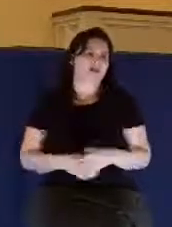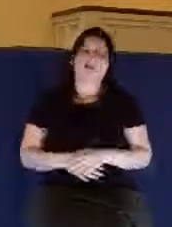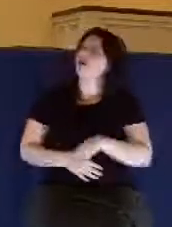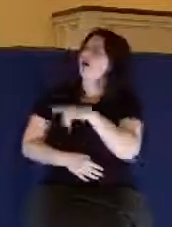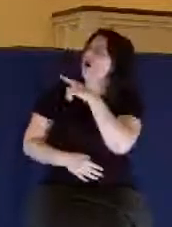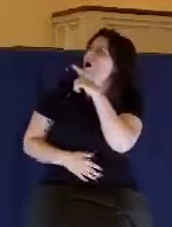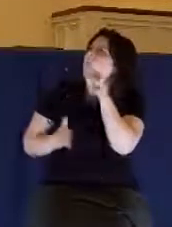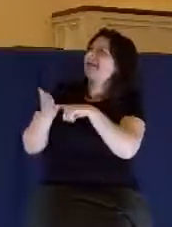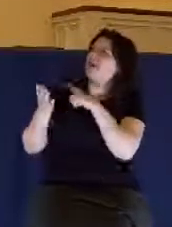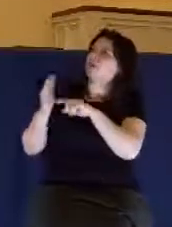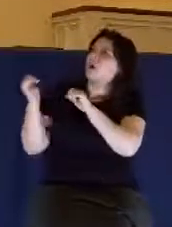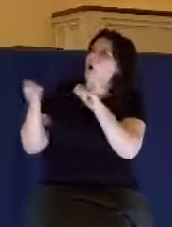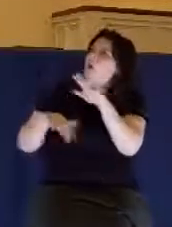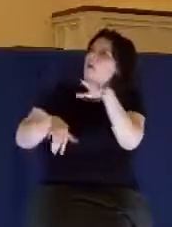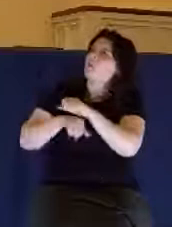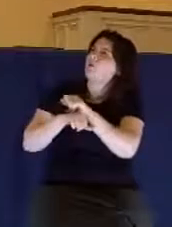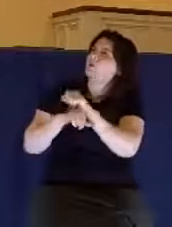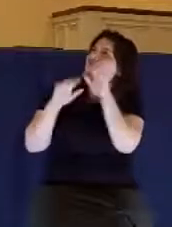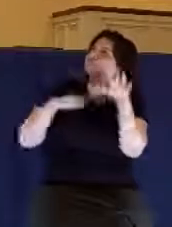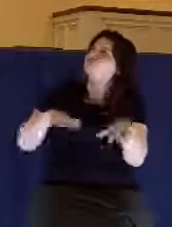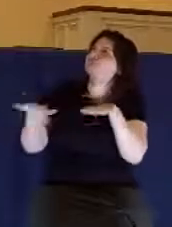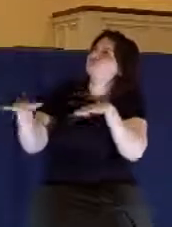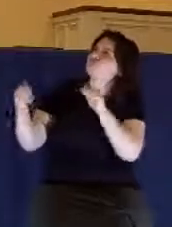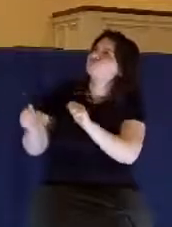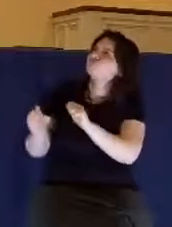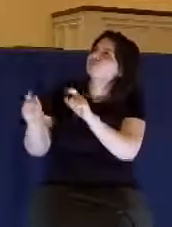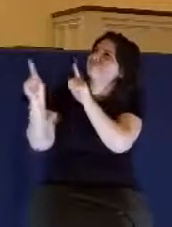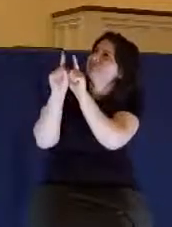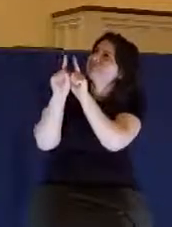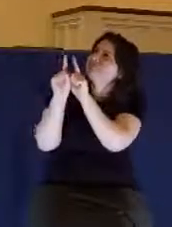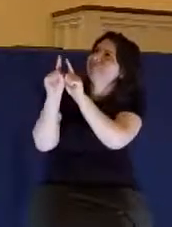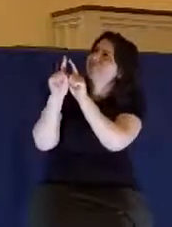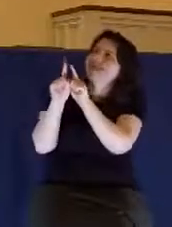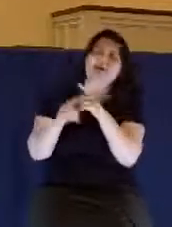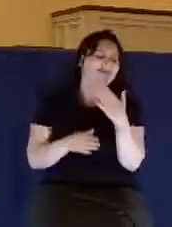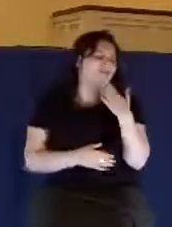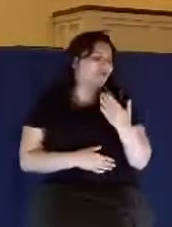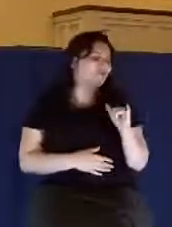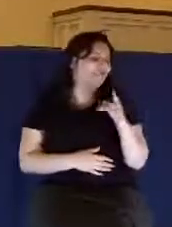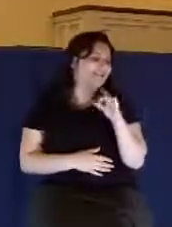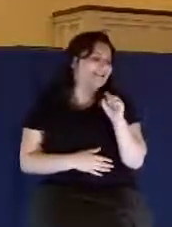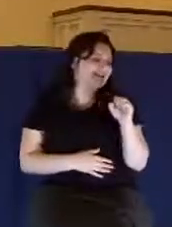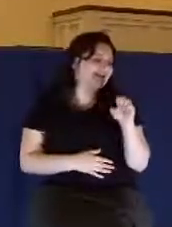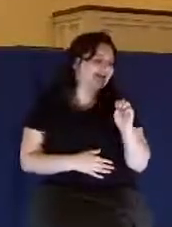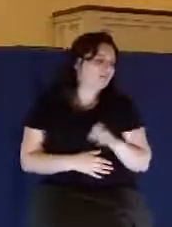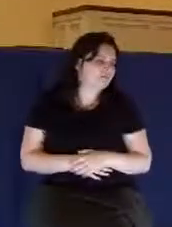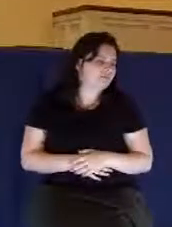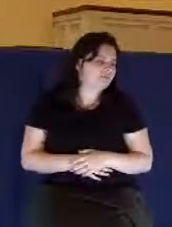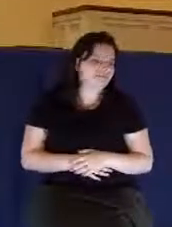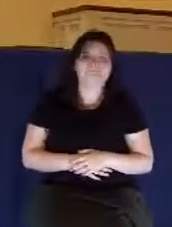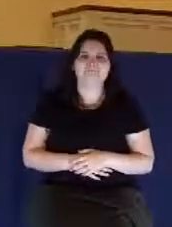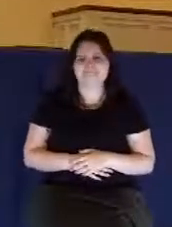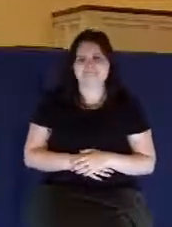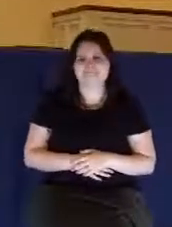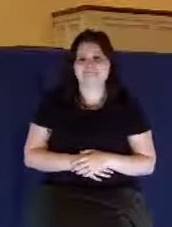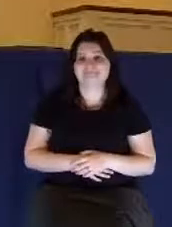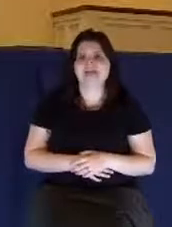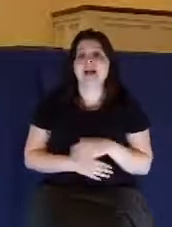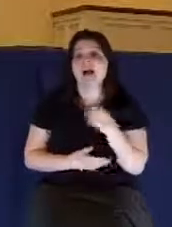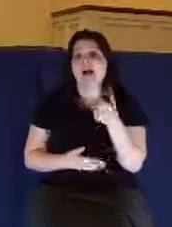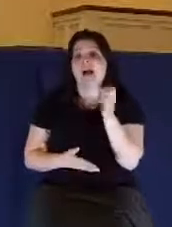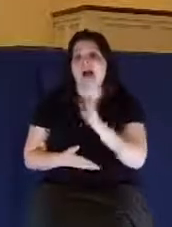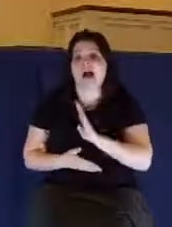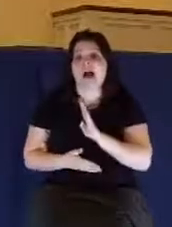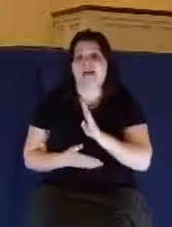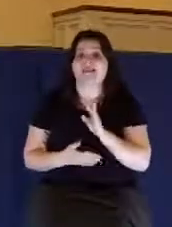what, God, I'm going to cancel all my appointments. I'm going to spend all my day with you. And God said, thank you, Jesse. So God needed Jesse's help